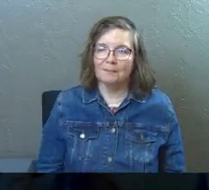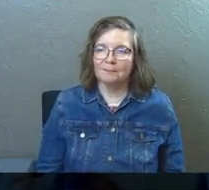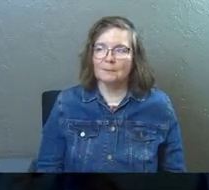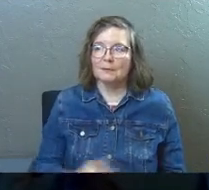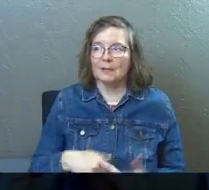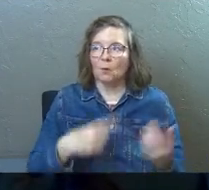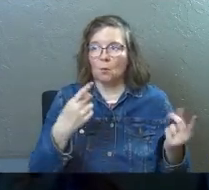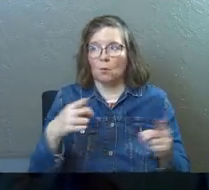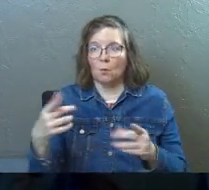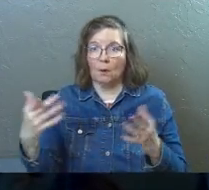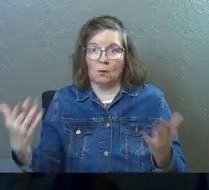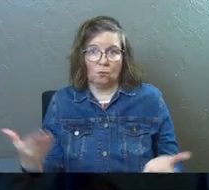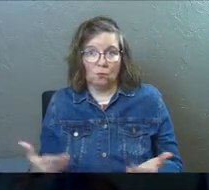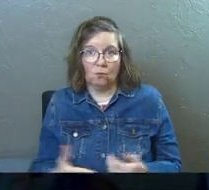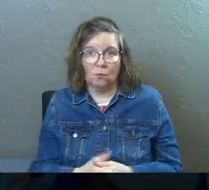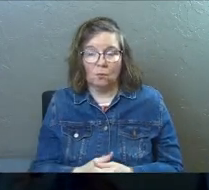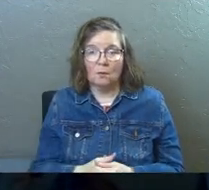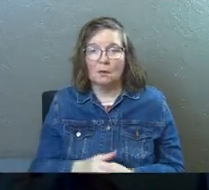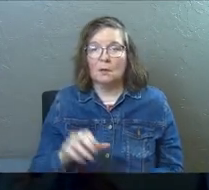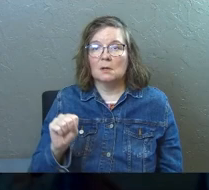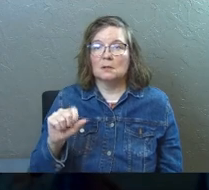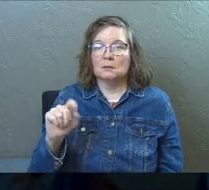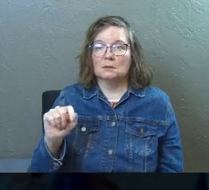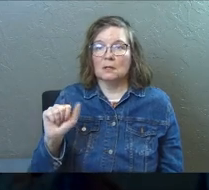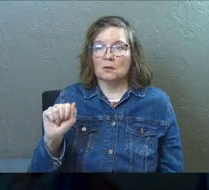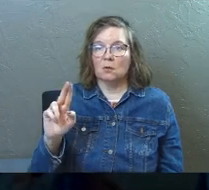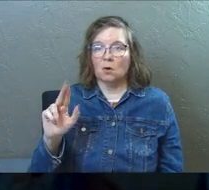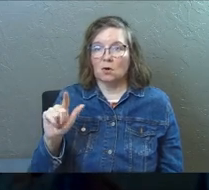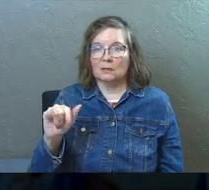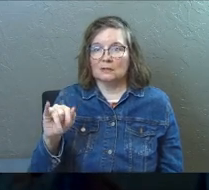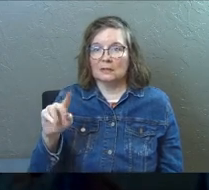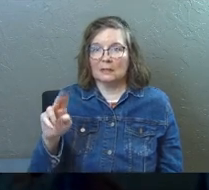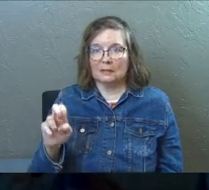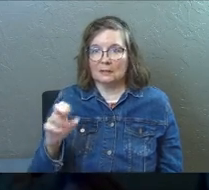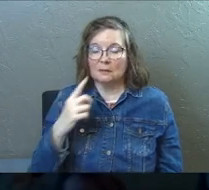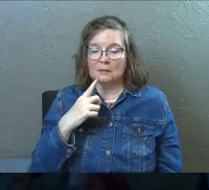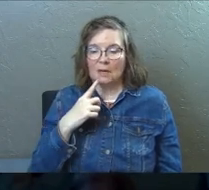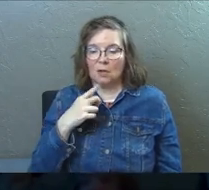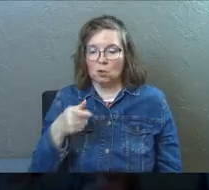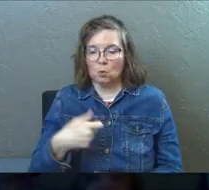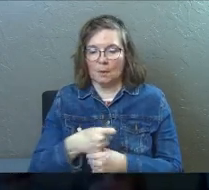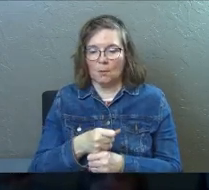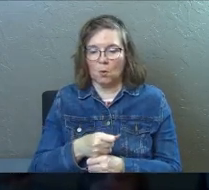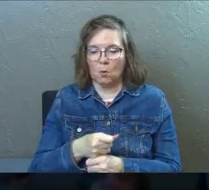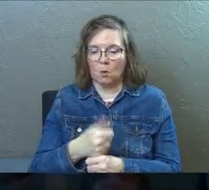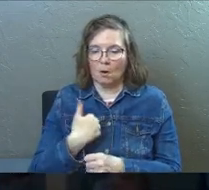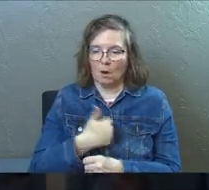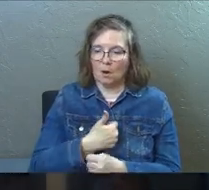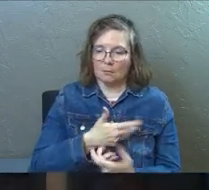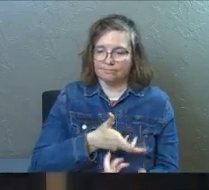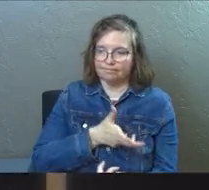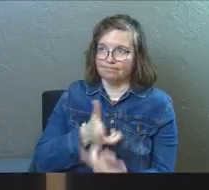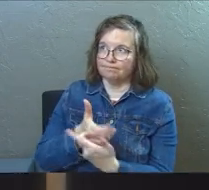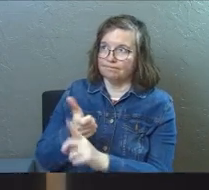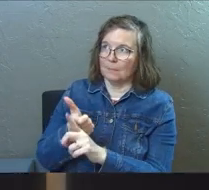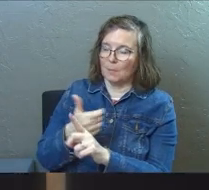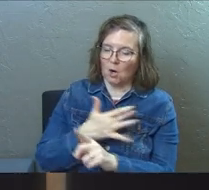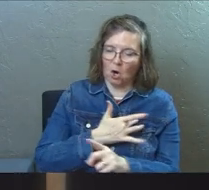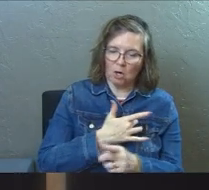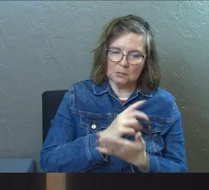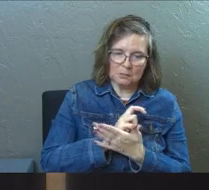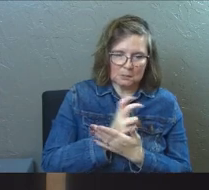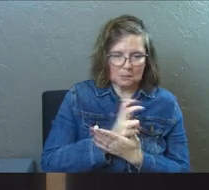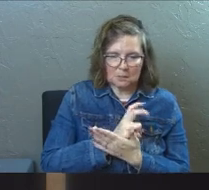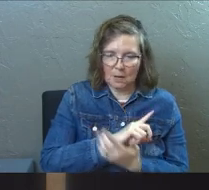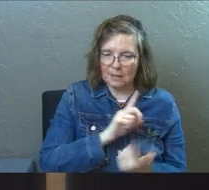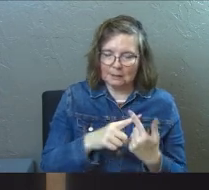That's what's going on here. St. Augustine said, thou has formed us for thyself and our hearts are restless till